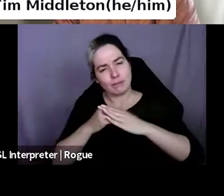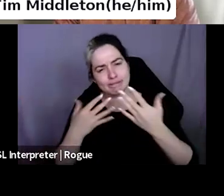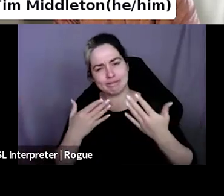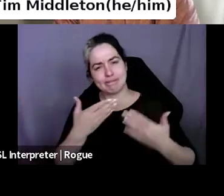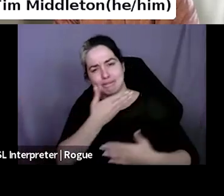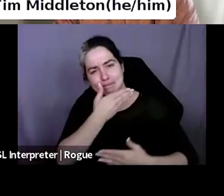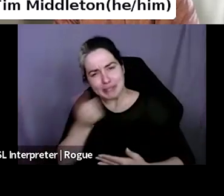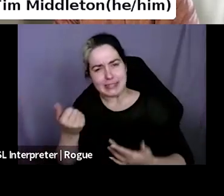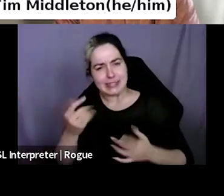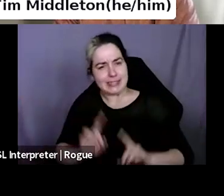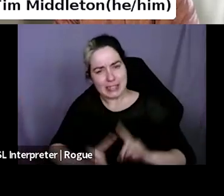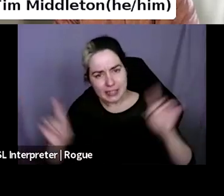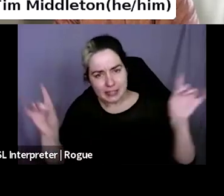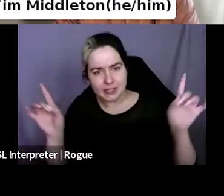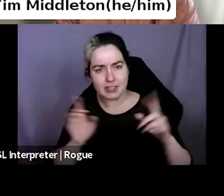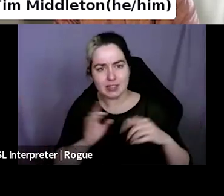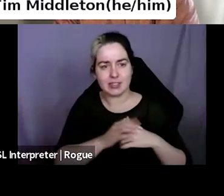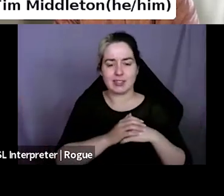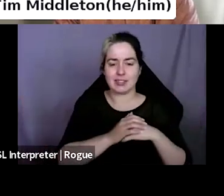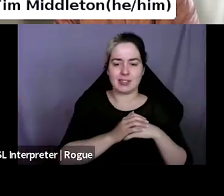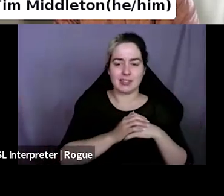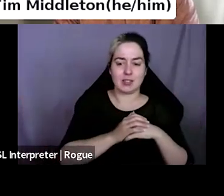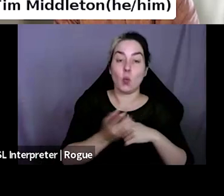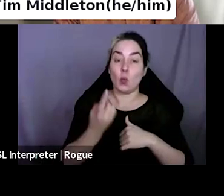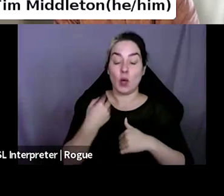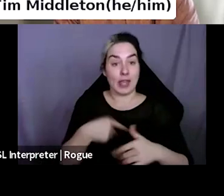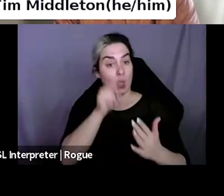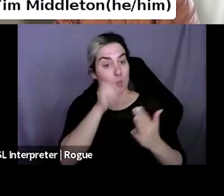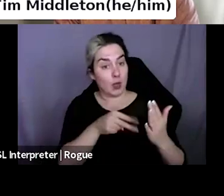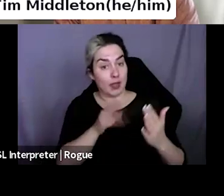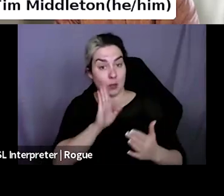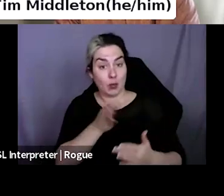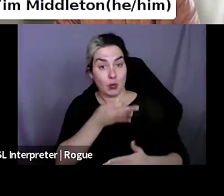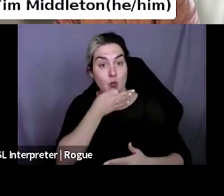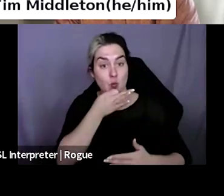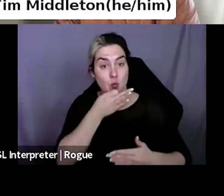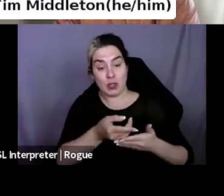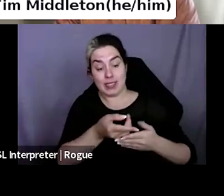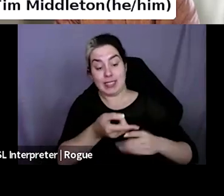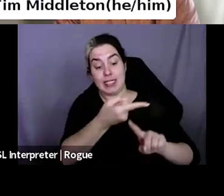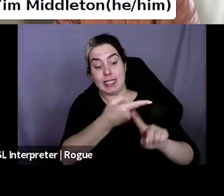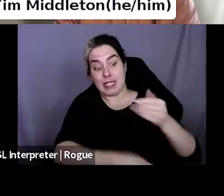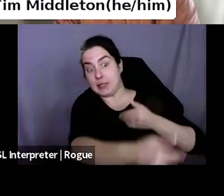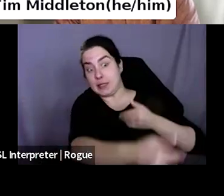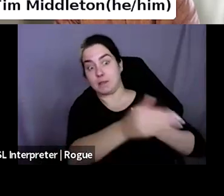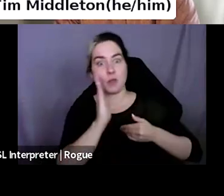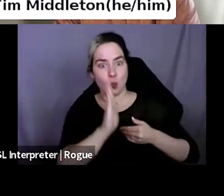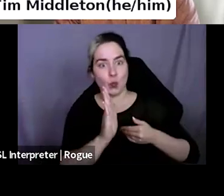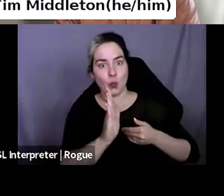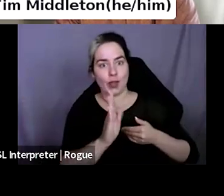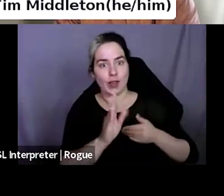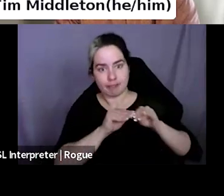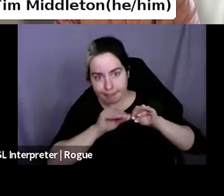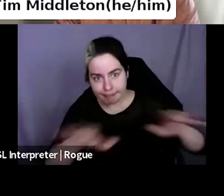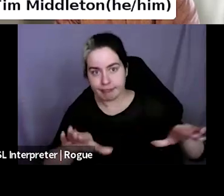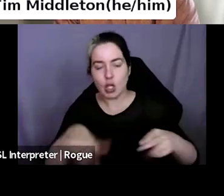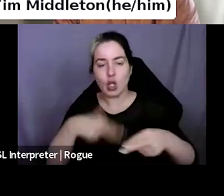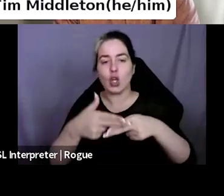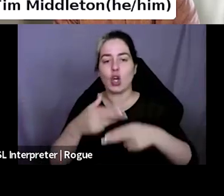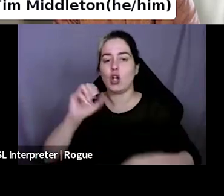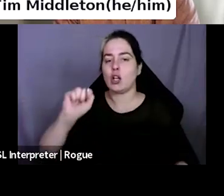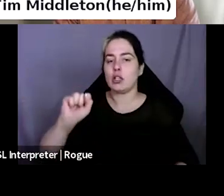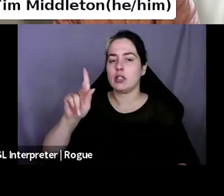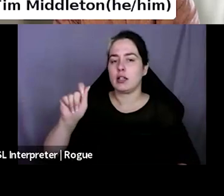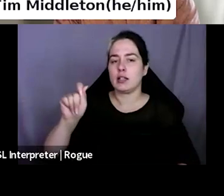one standout that I've just read that's coming out next month is, um, skater boy, just for an example by Anthony